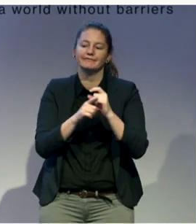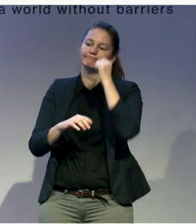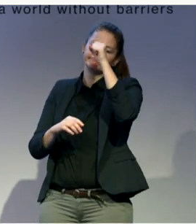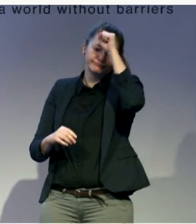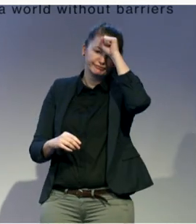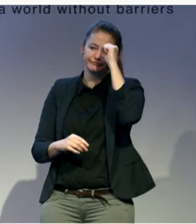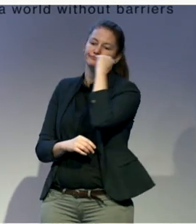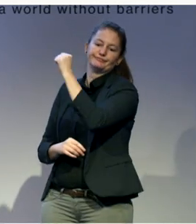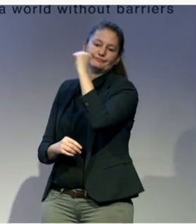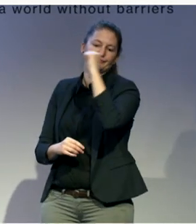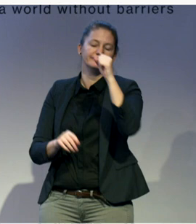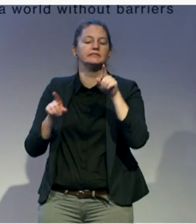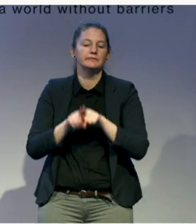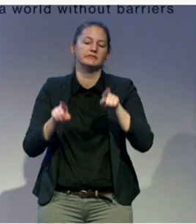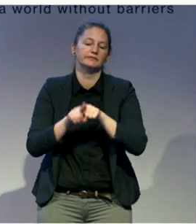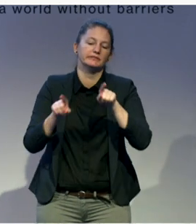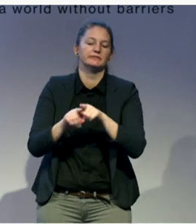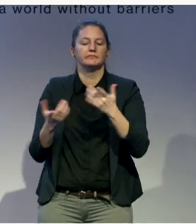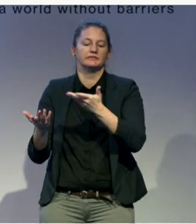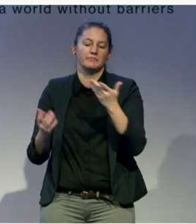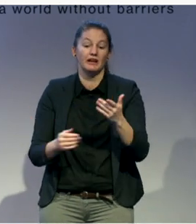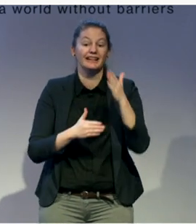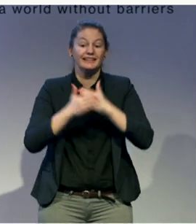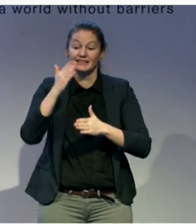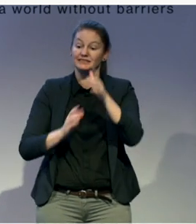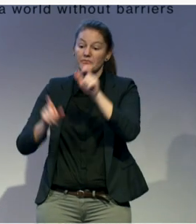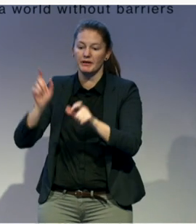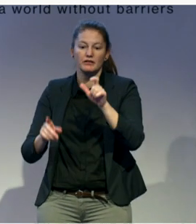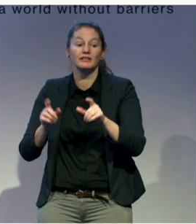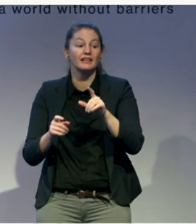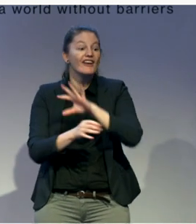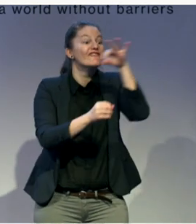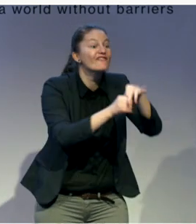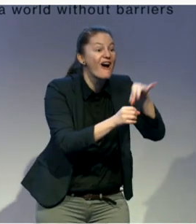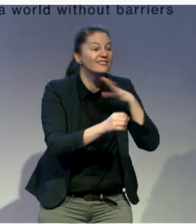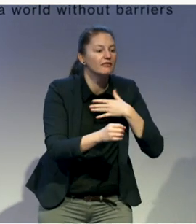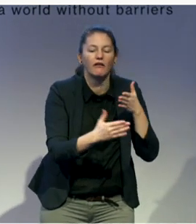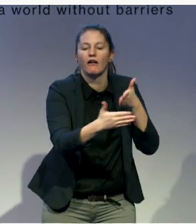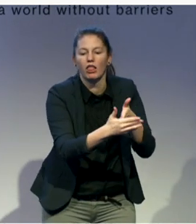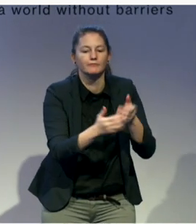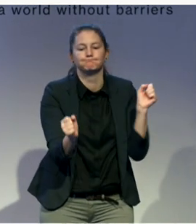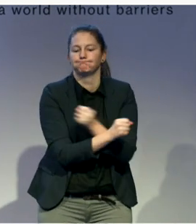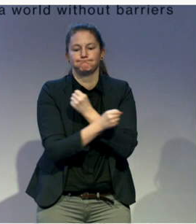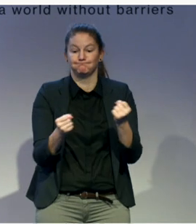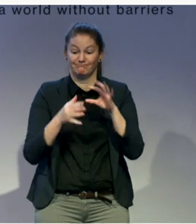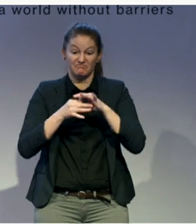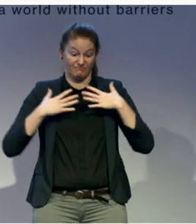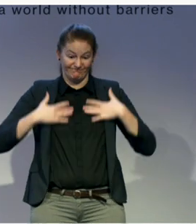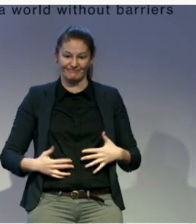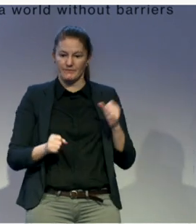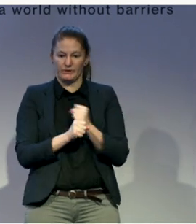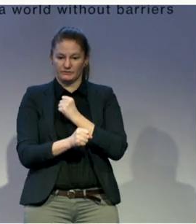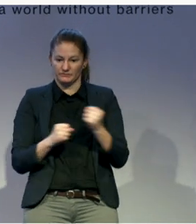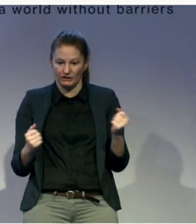to vote. Various combinations of barriers can also present psychological barriers to people with disabilities who may wish to vote but feel